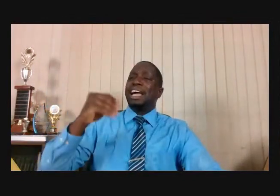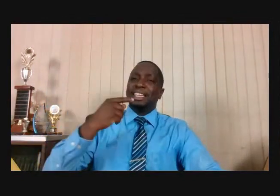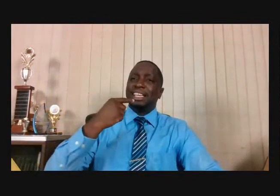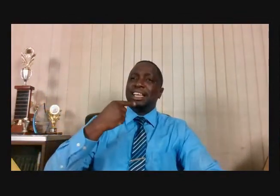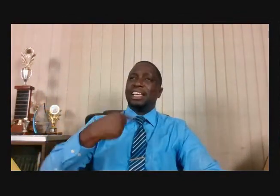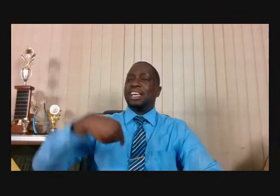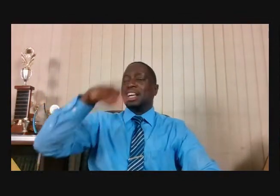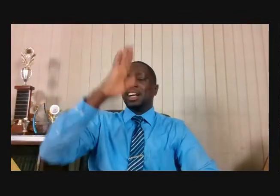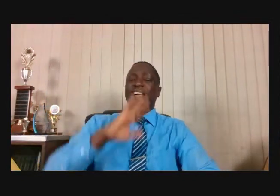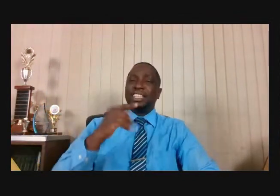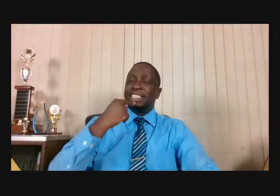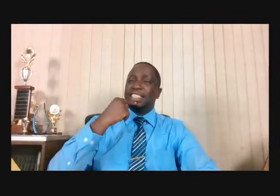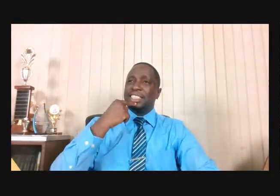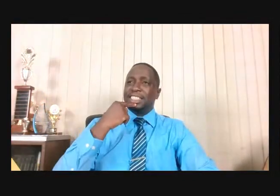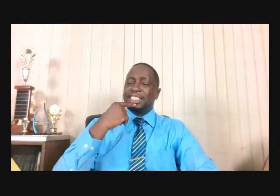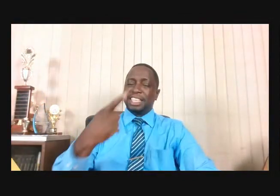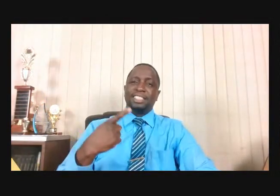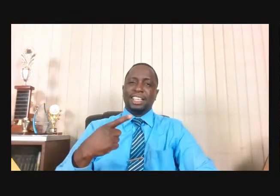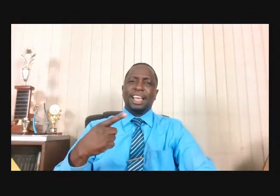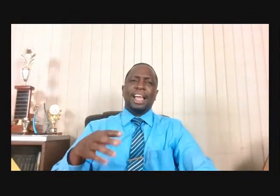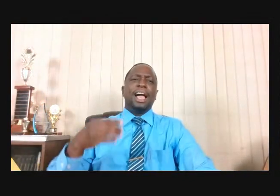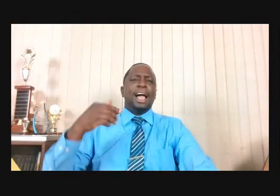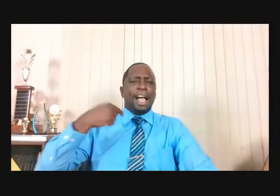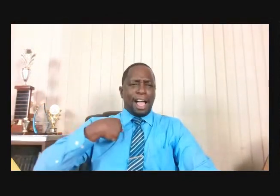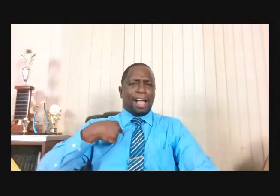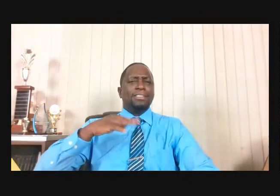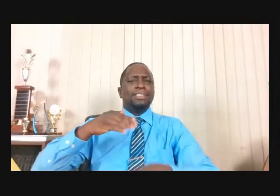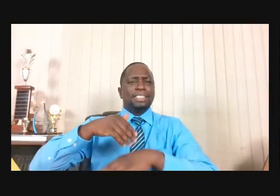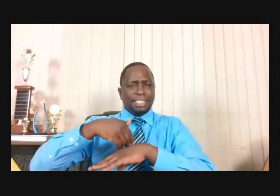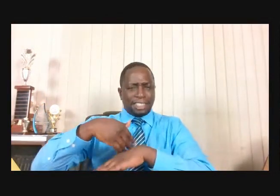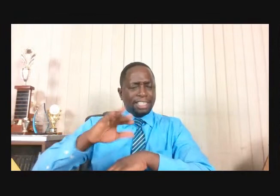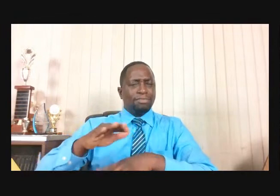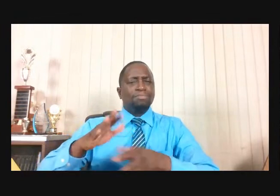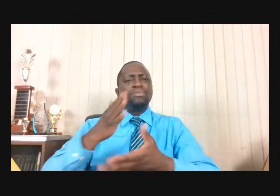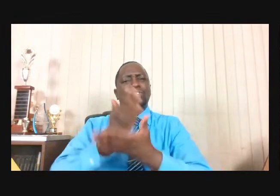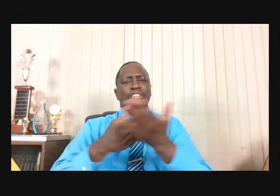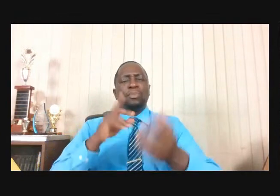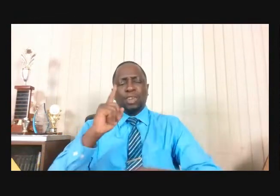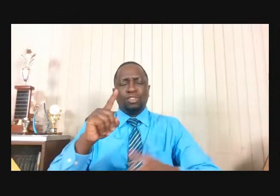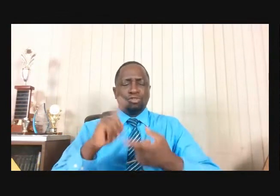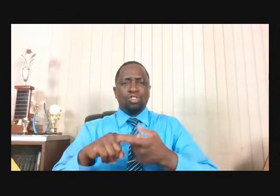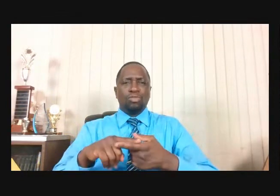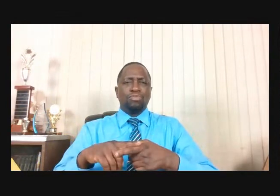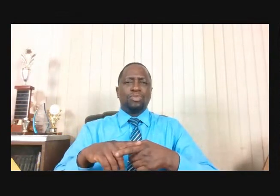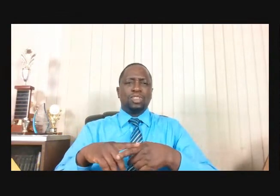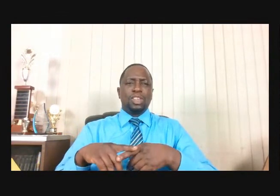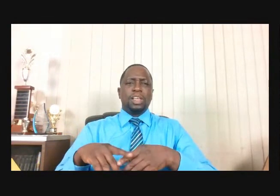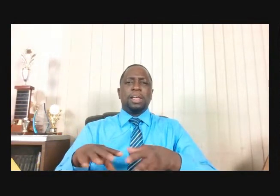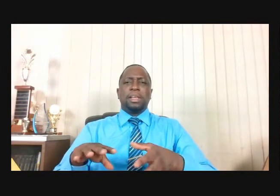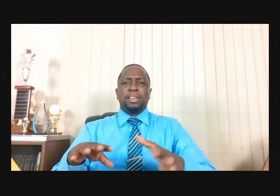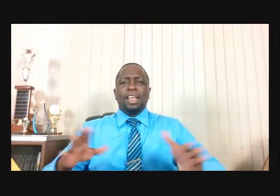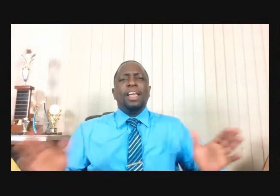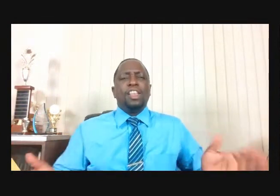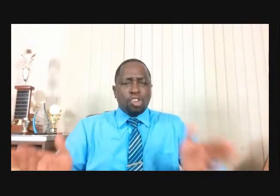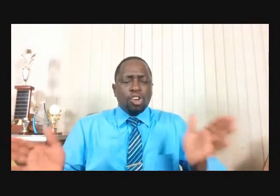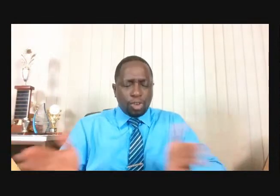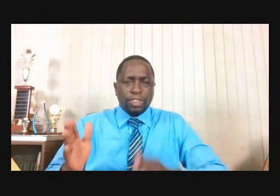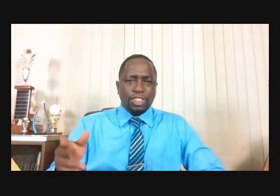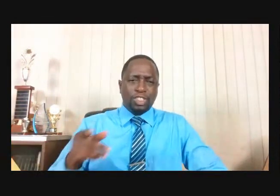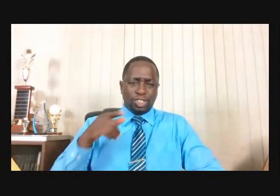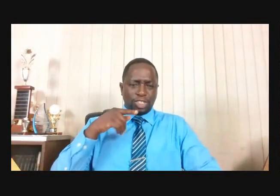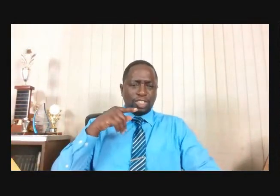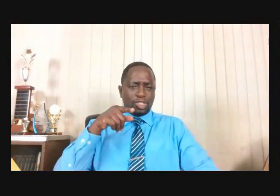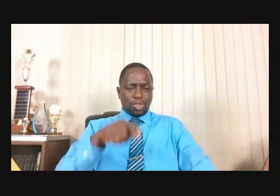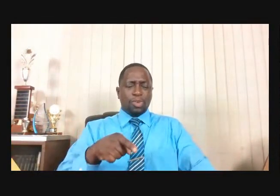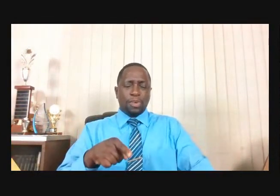a minute, Moses. Come here for a moment. I need you, Moses, to go down there and encourage